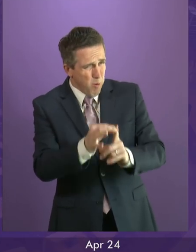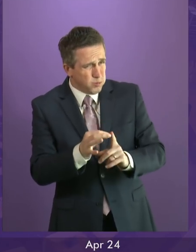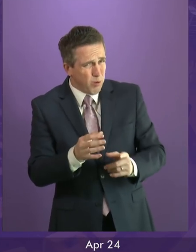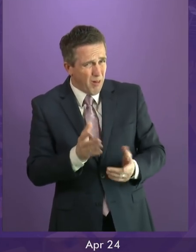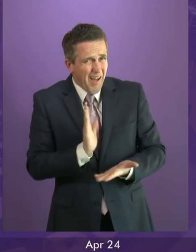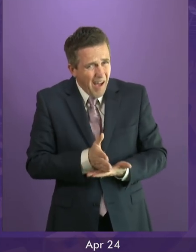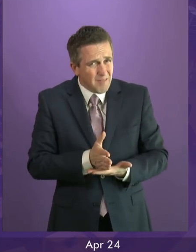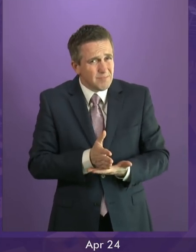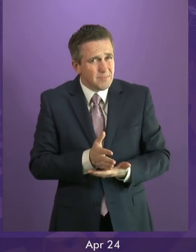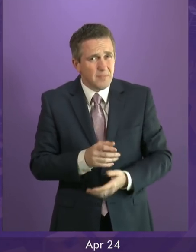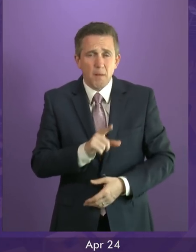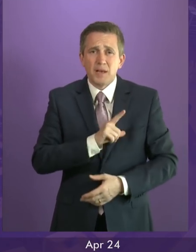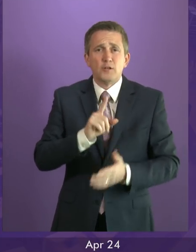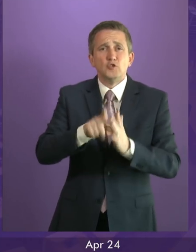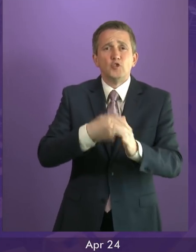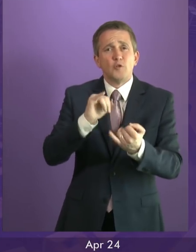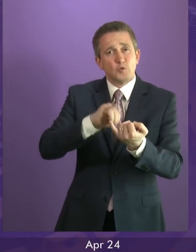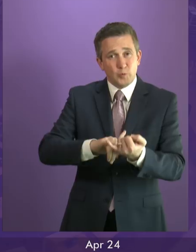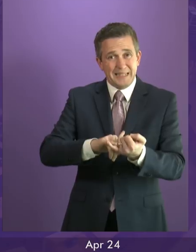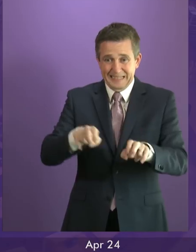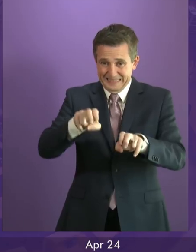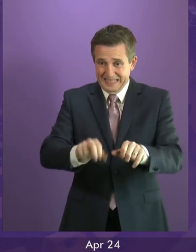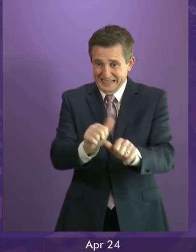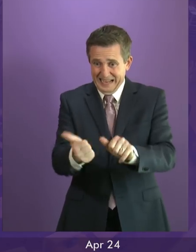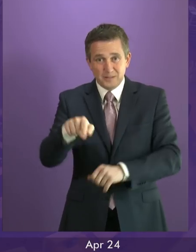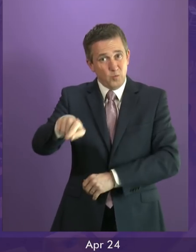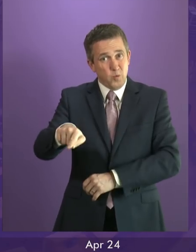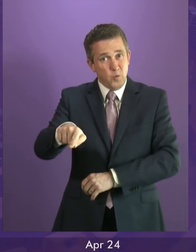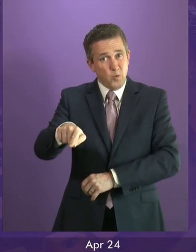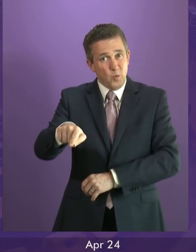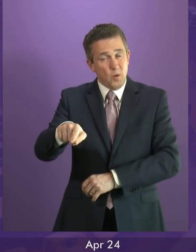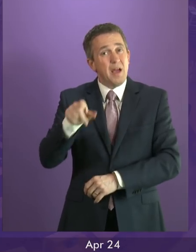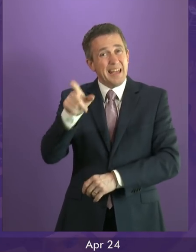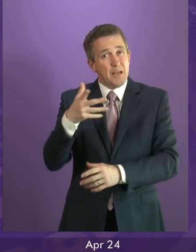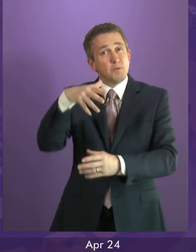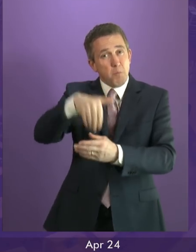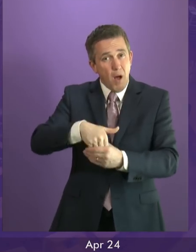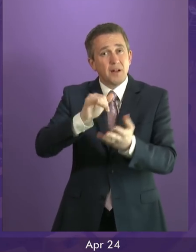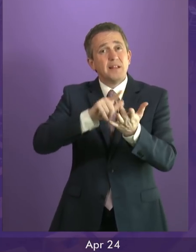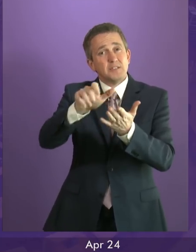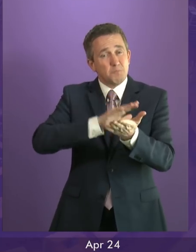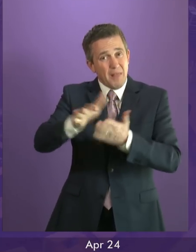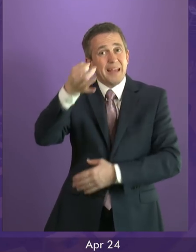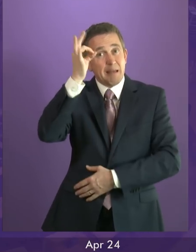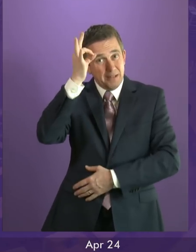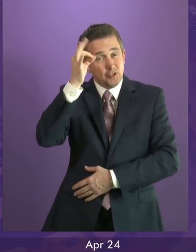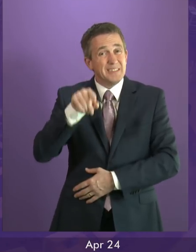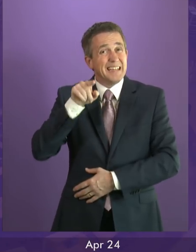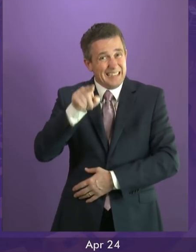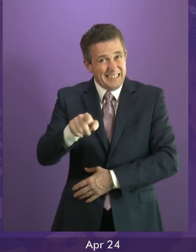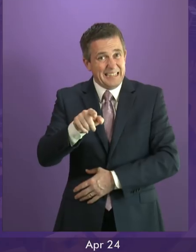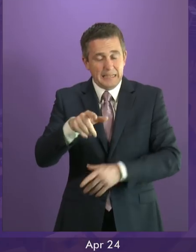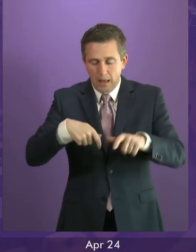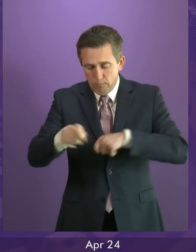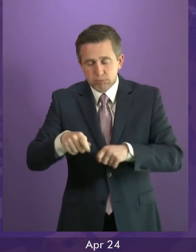seriously, when John Sweeney, sitting right next to her, a member of the Smith Commission, trashed that commission within